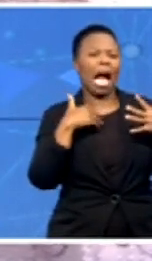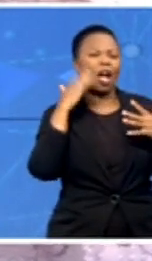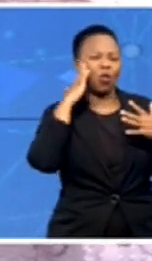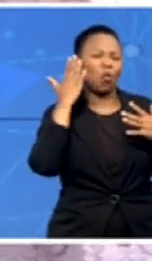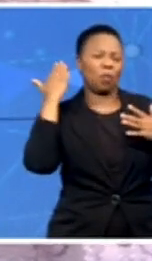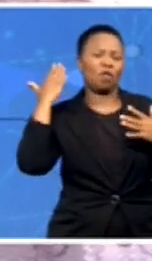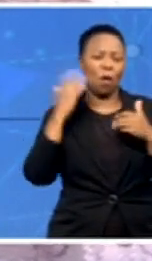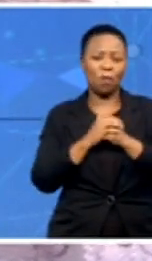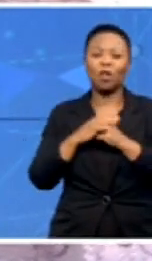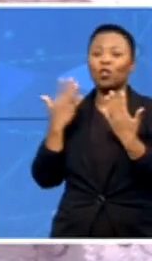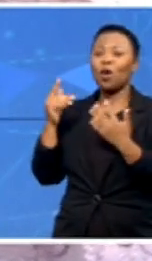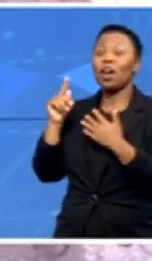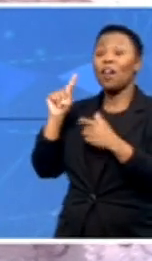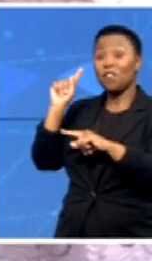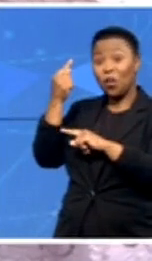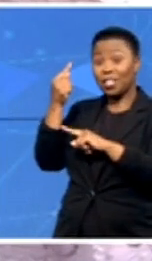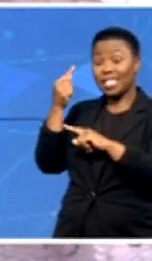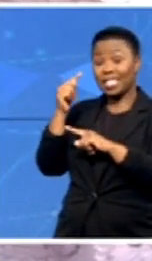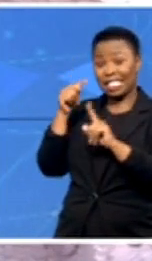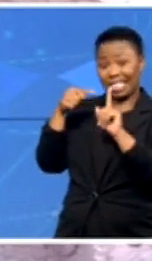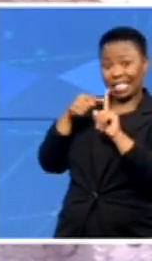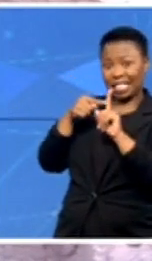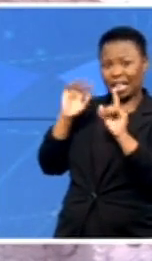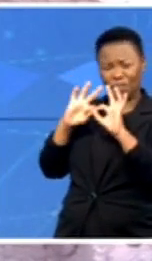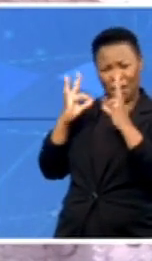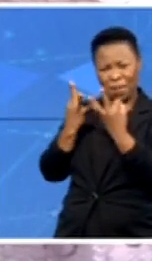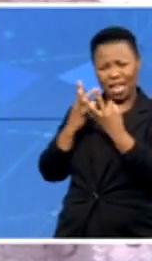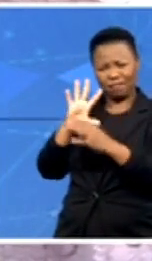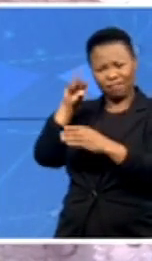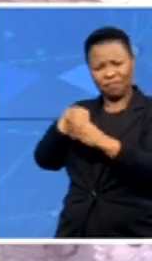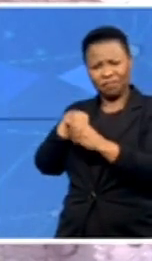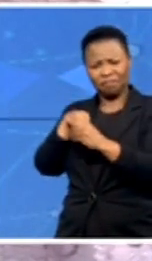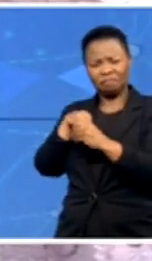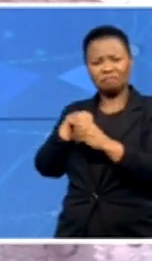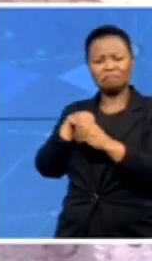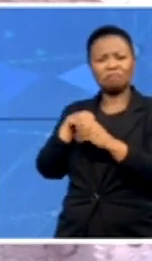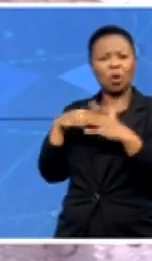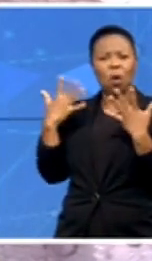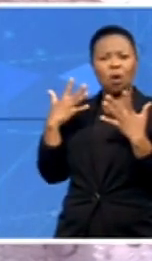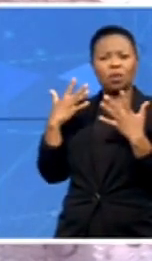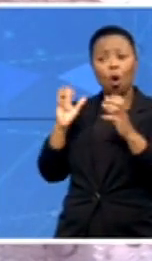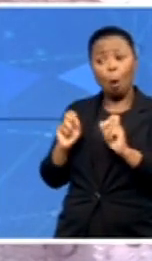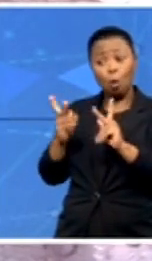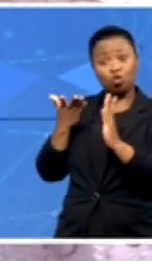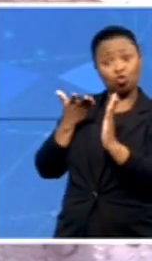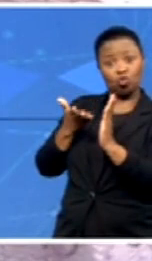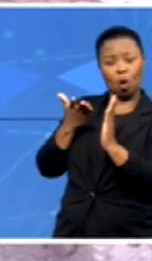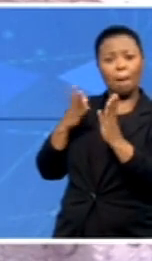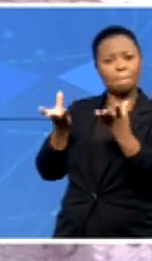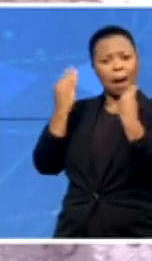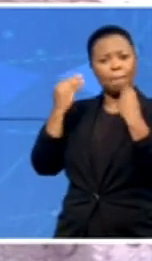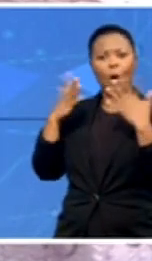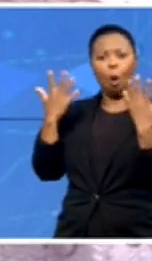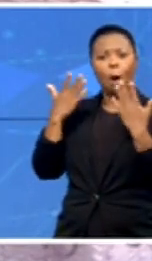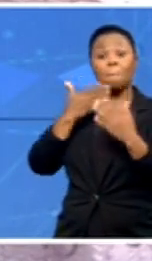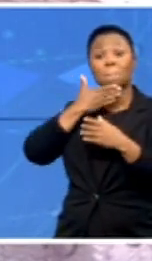the family who's getting such a once-in-a-lifetime opportunity or making it thus far? Yes, in my family,